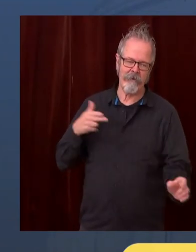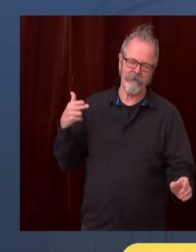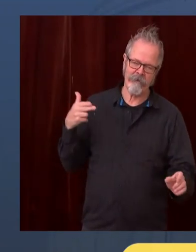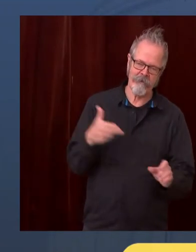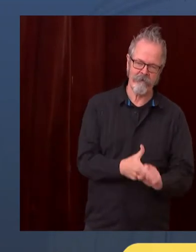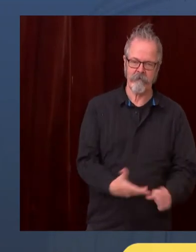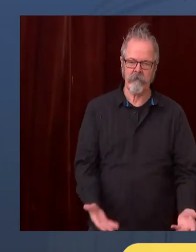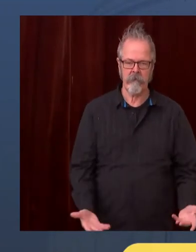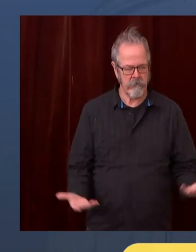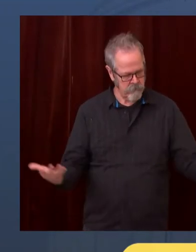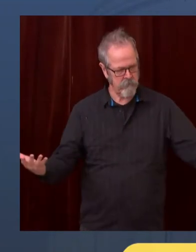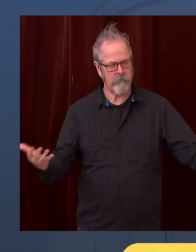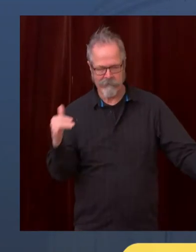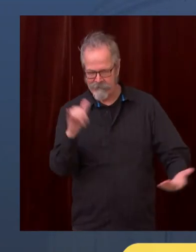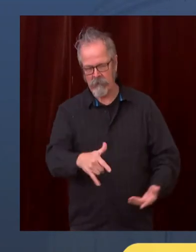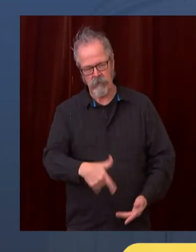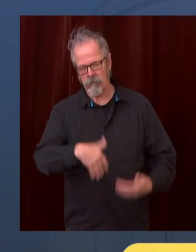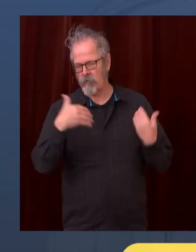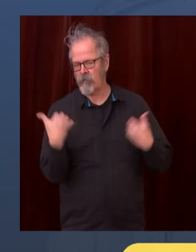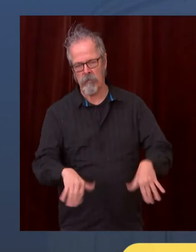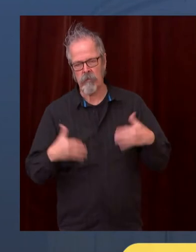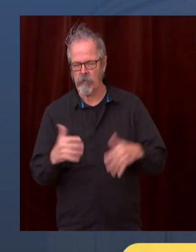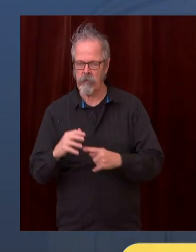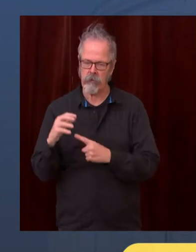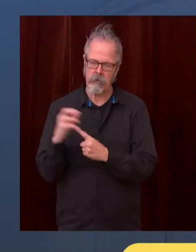Next question comes from Jill with the Seattle Tech.